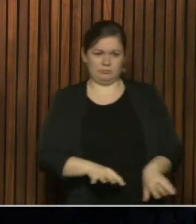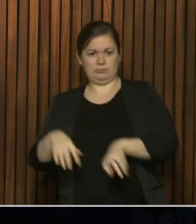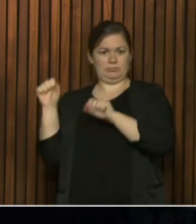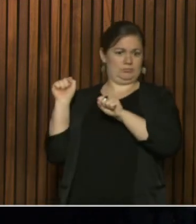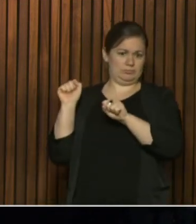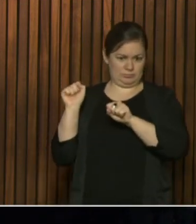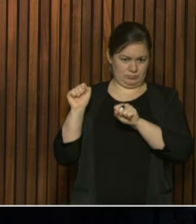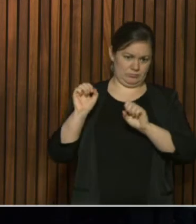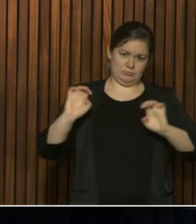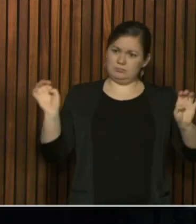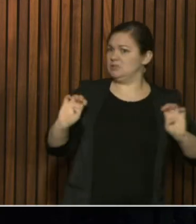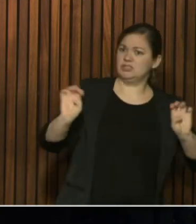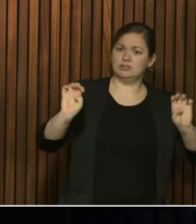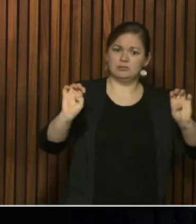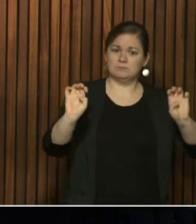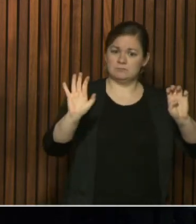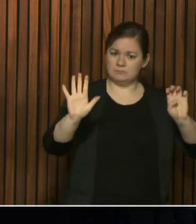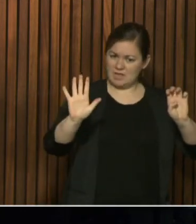to reopen?